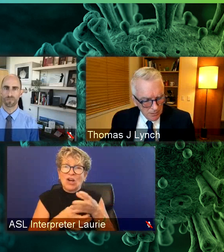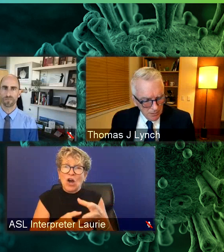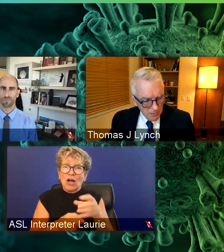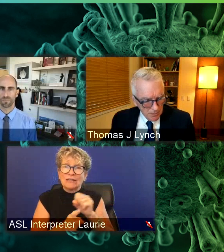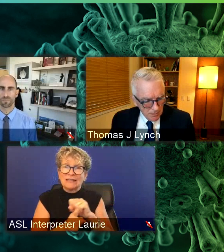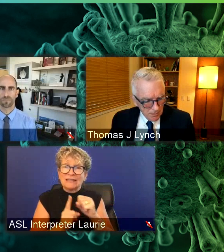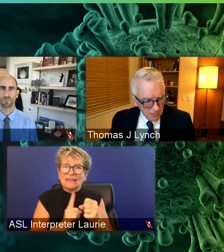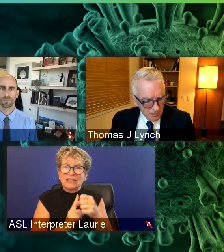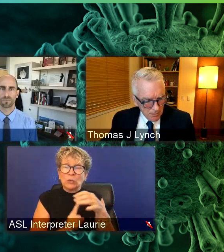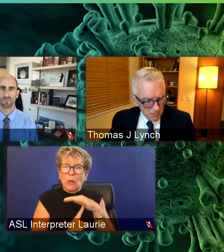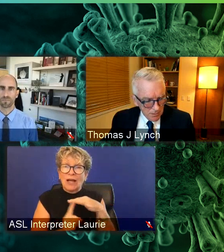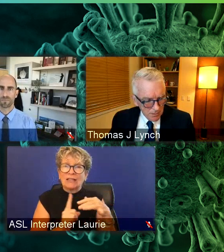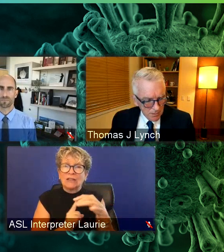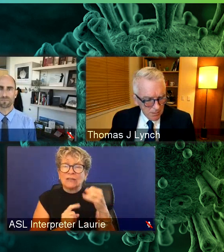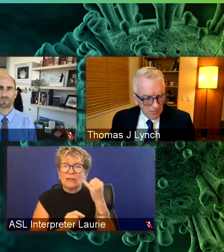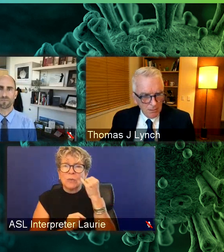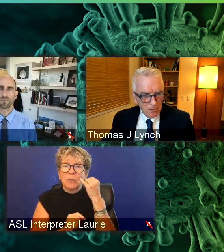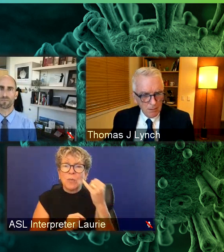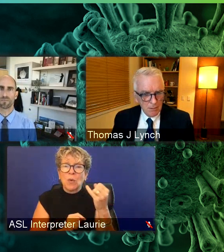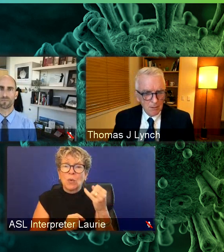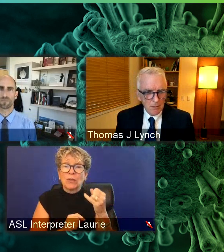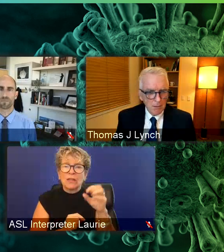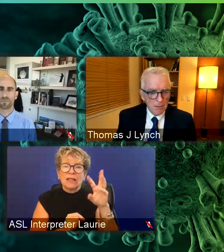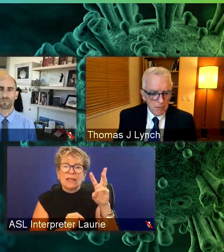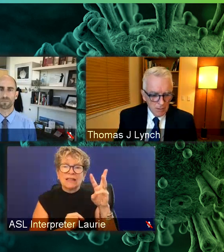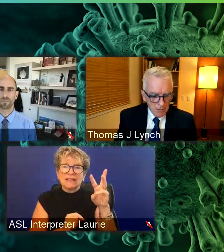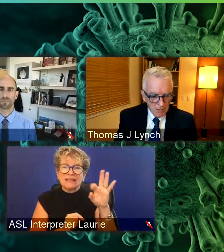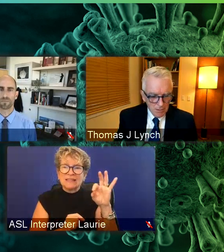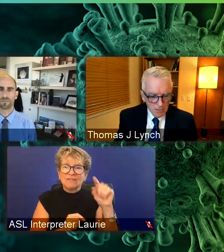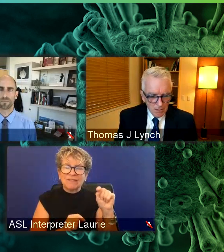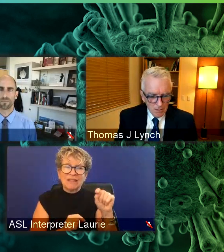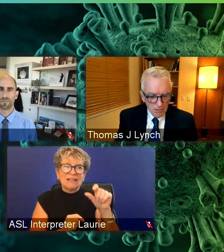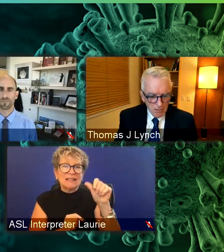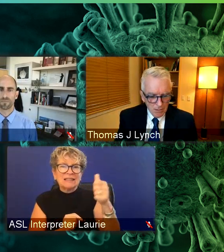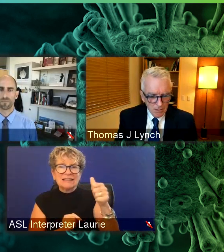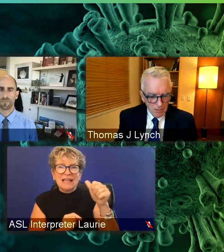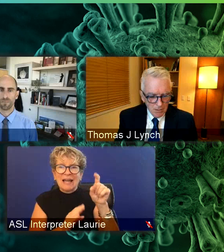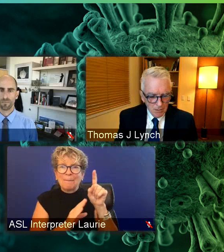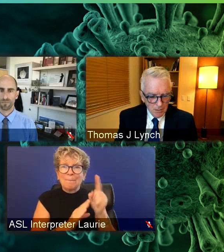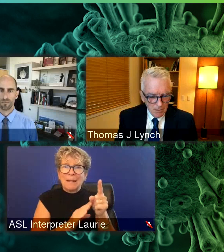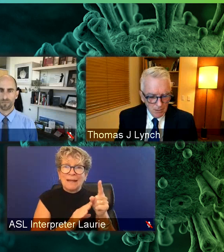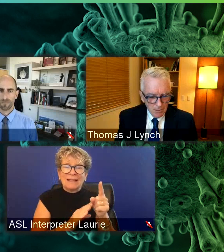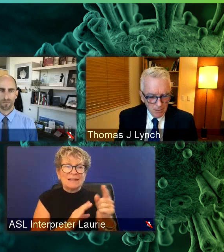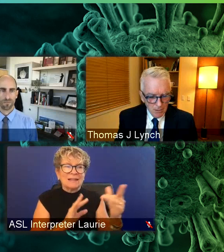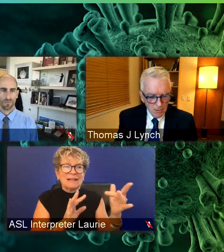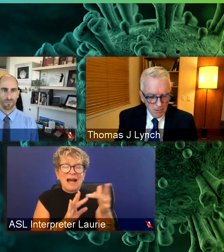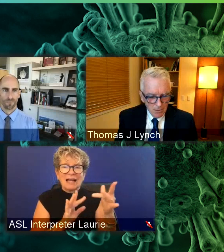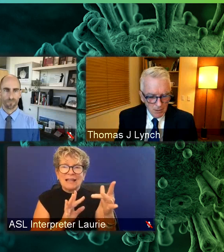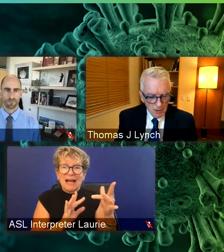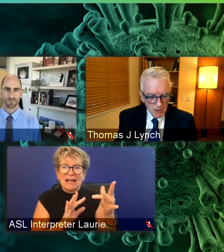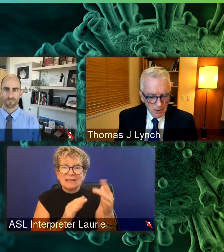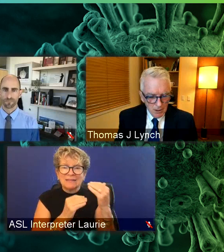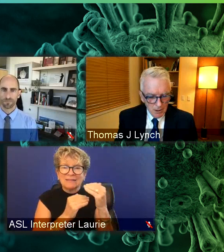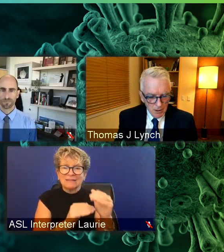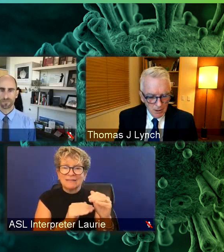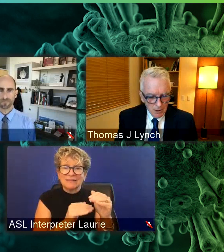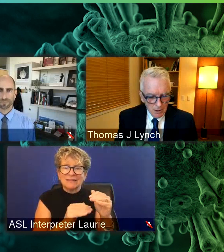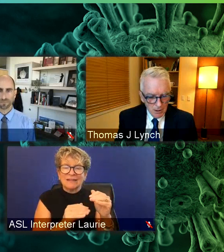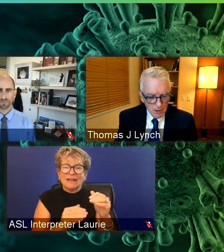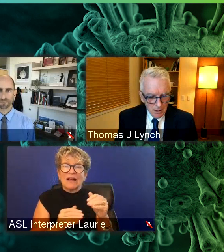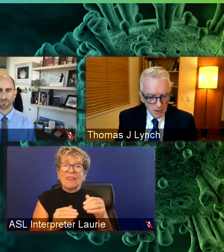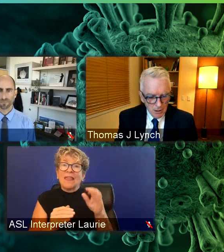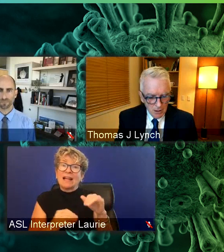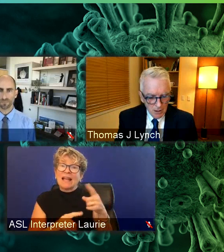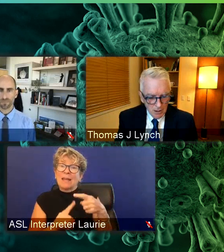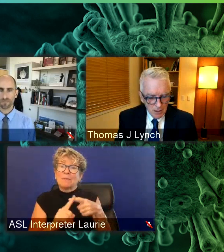six feet, 10 minutes sort of contact, et cetera, that with original virus,